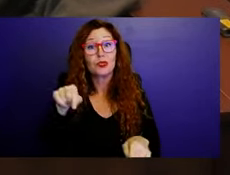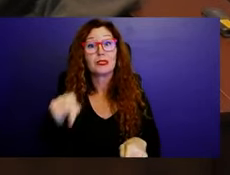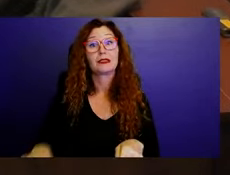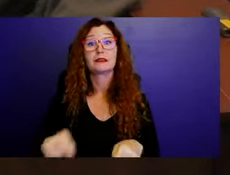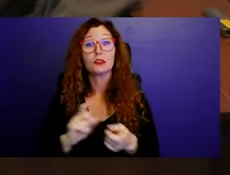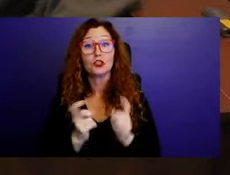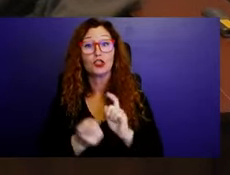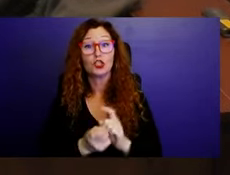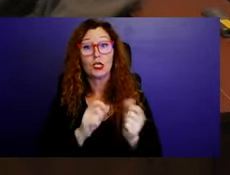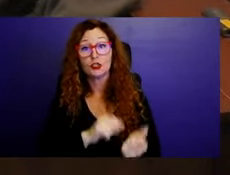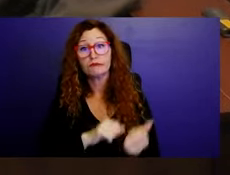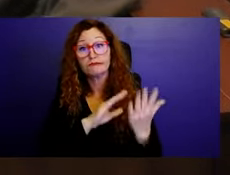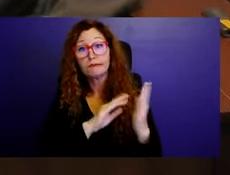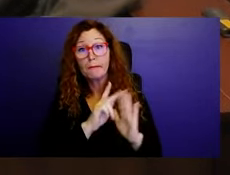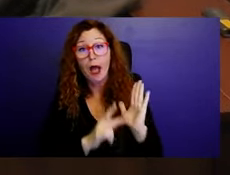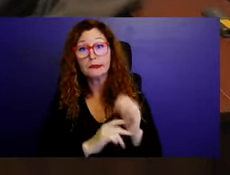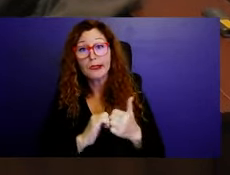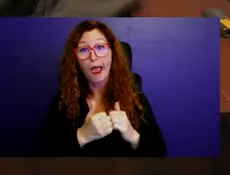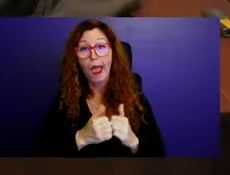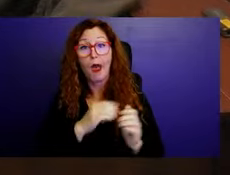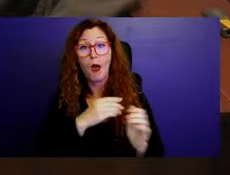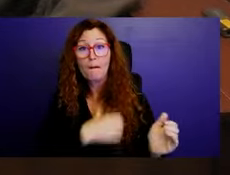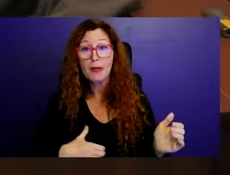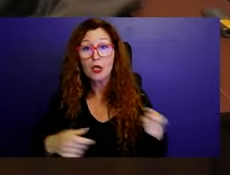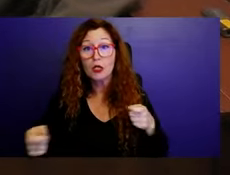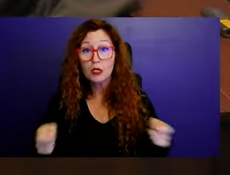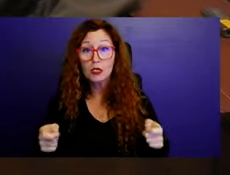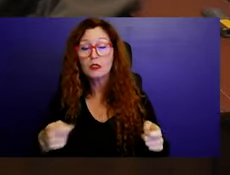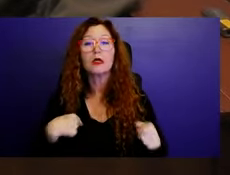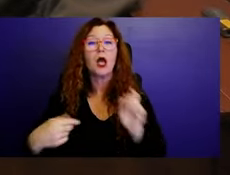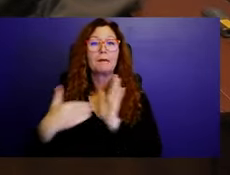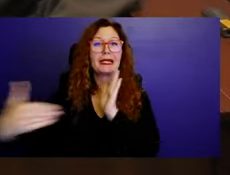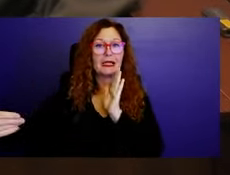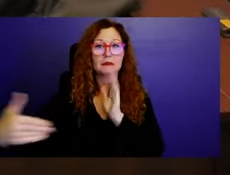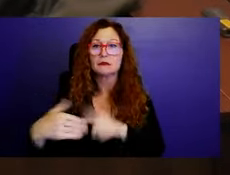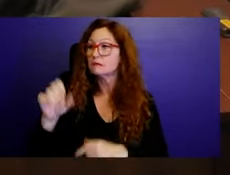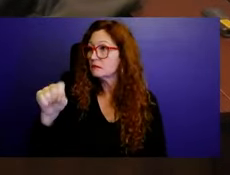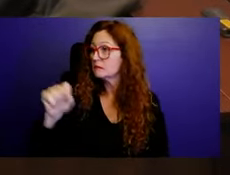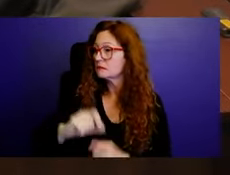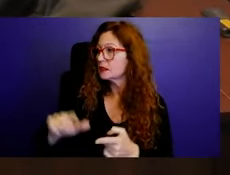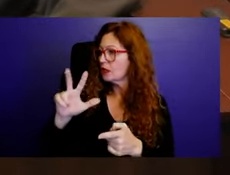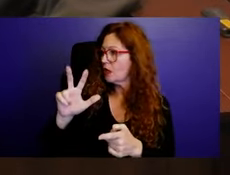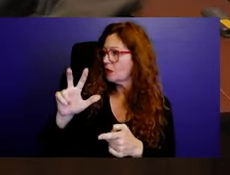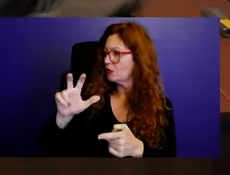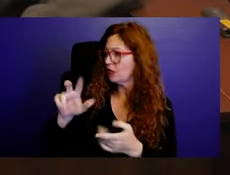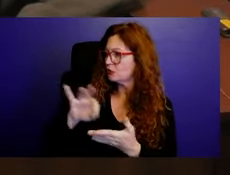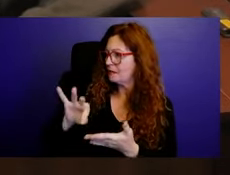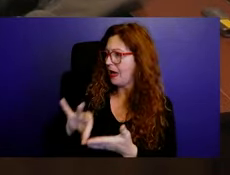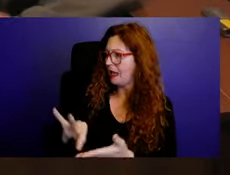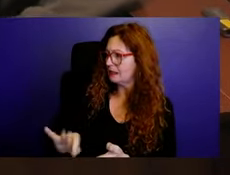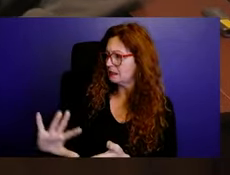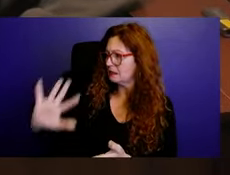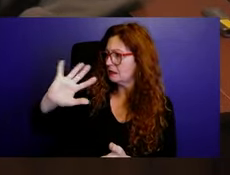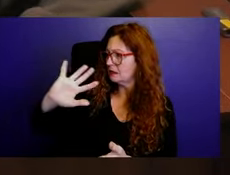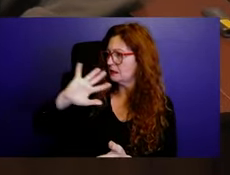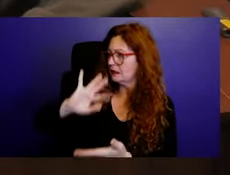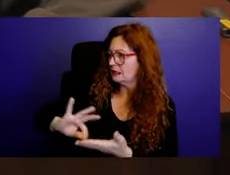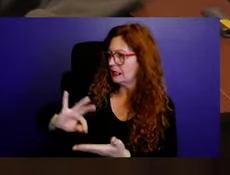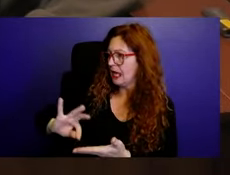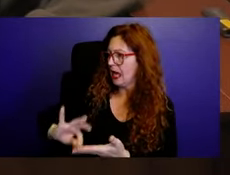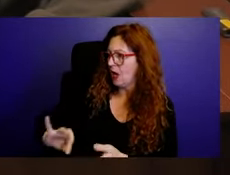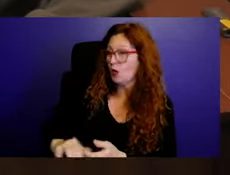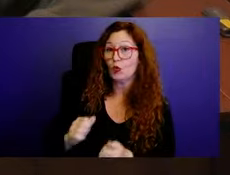it. And yes, there were 300 ballots, I was told by someone who counted the ballots when I was running for mayor that had your name on it, Mr.